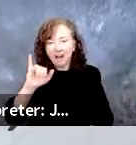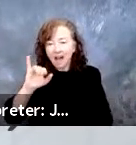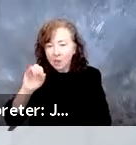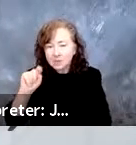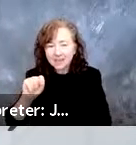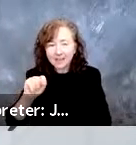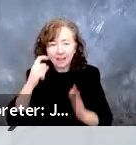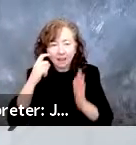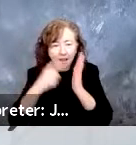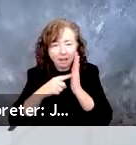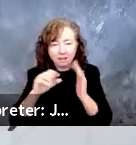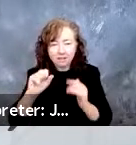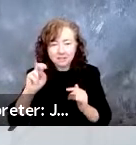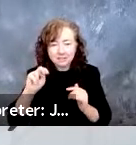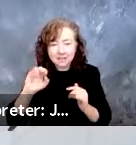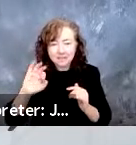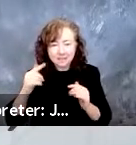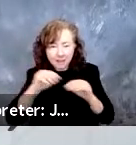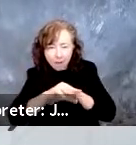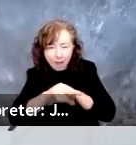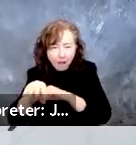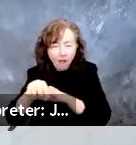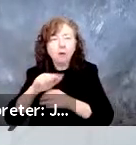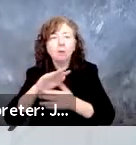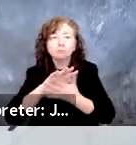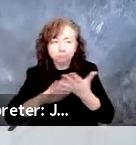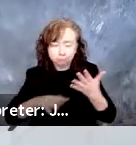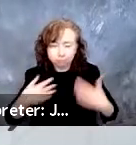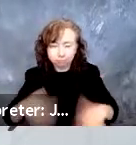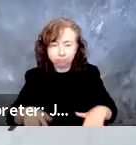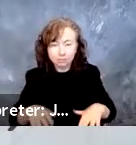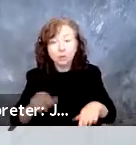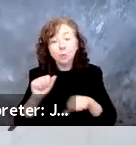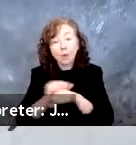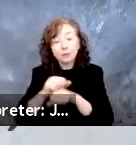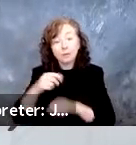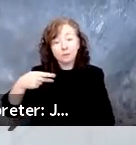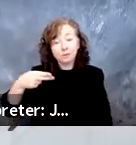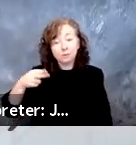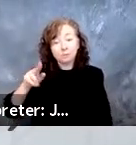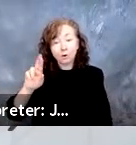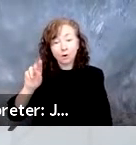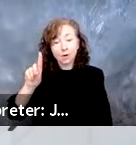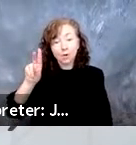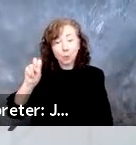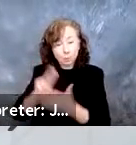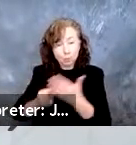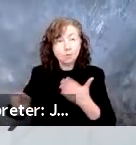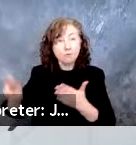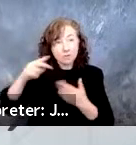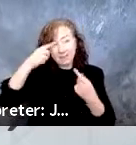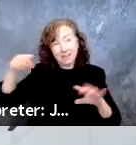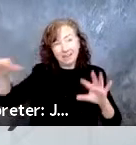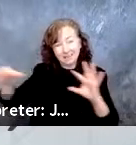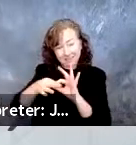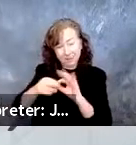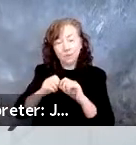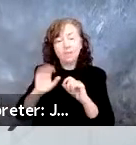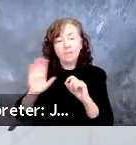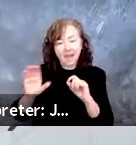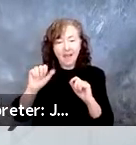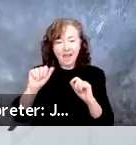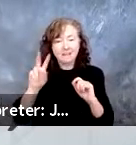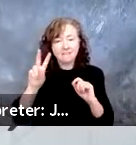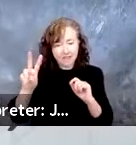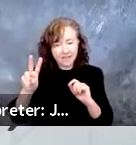This is where we're going to house a team we're working on with Purdue on an autonomous vehicle accessibility project. So that will be worked on there for the next 18